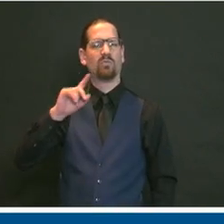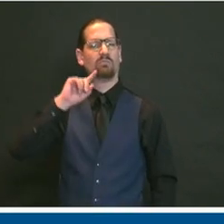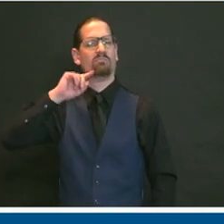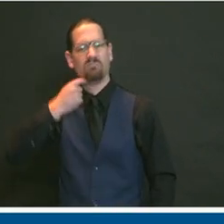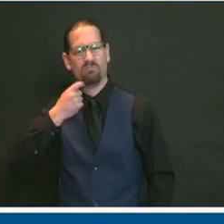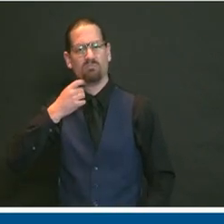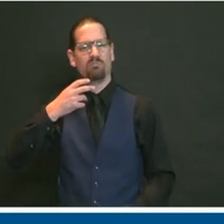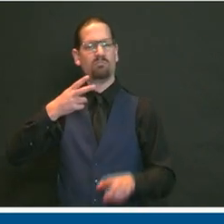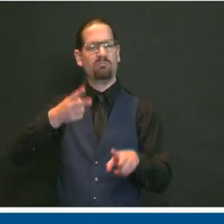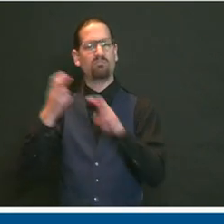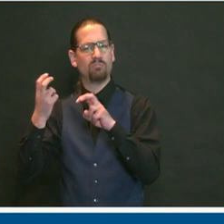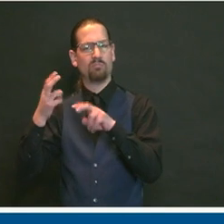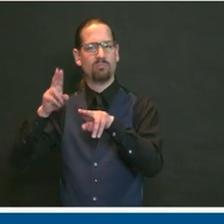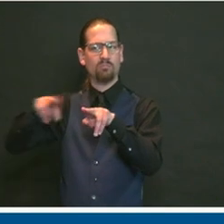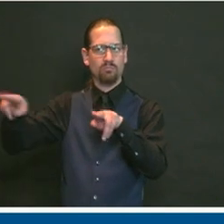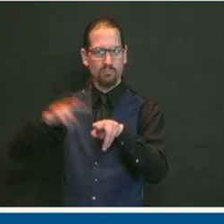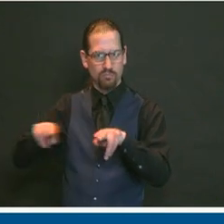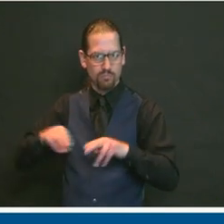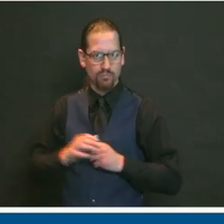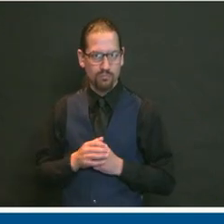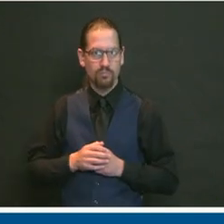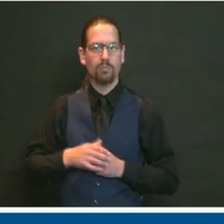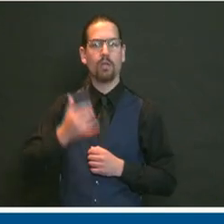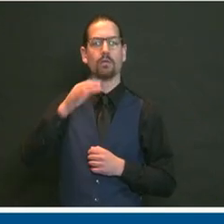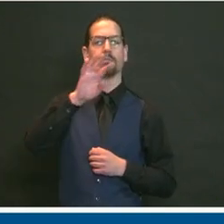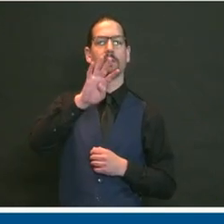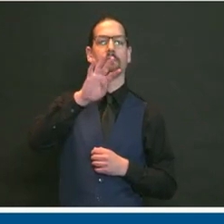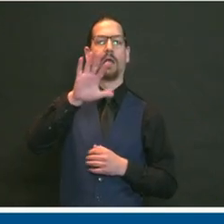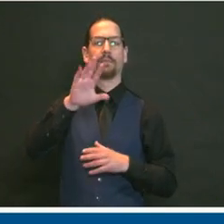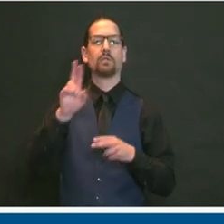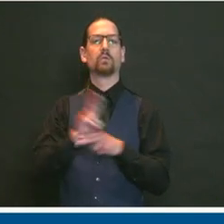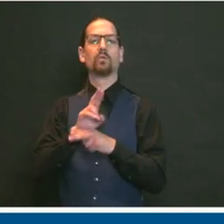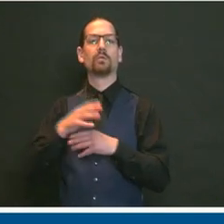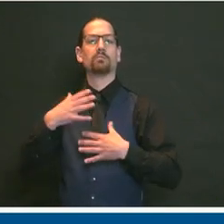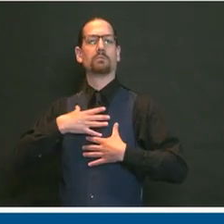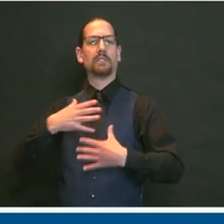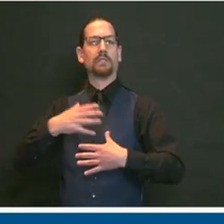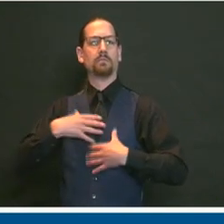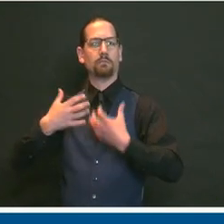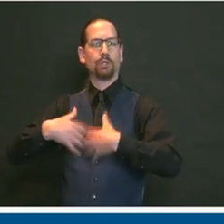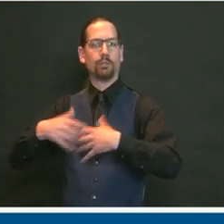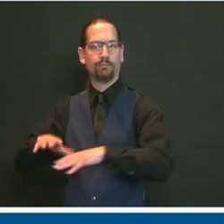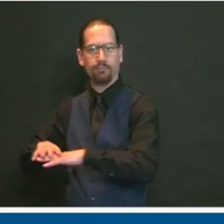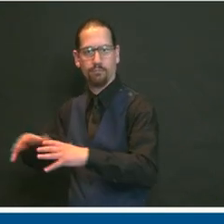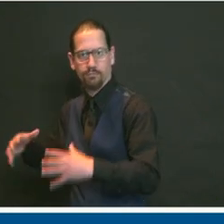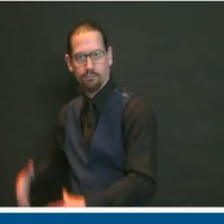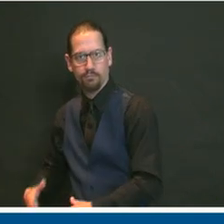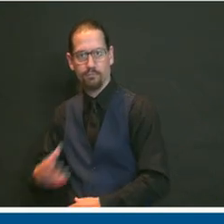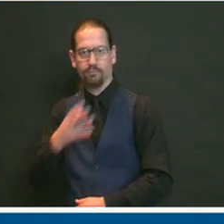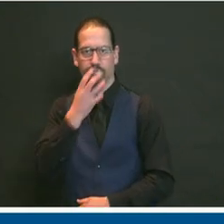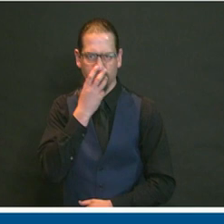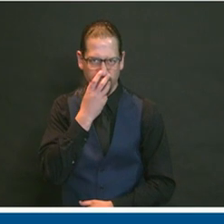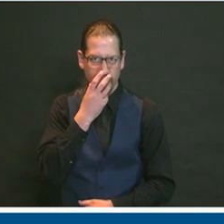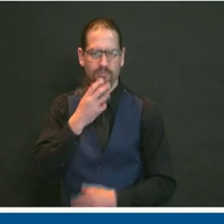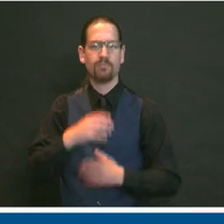and 45 of those 58 in the ICU are currently on a ventilator.